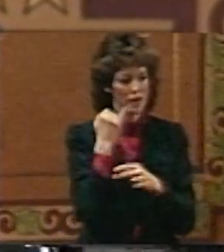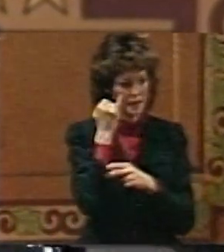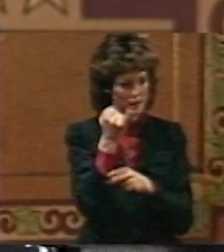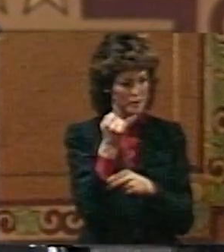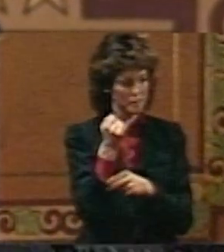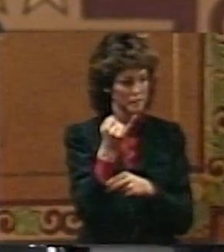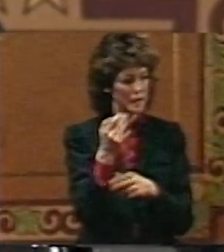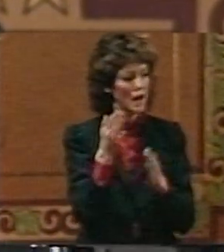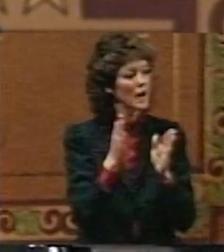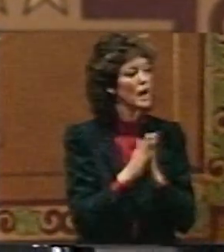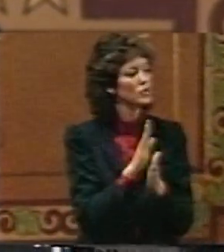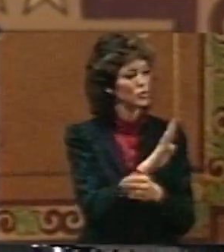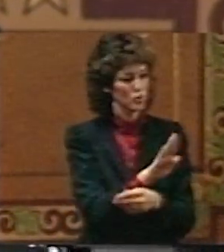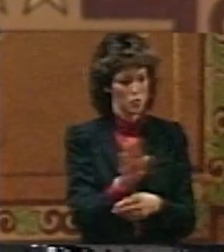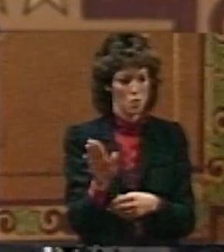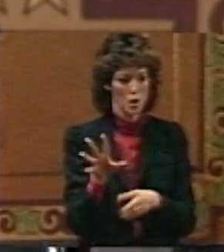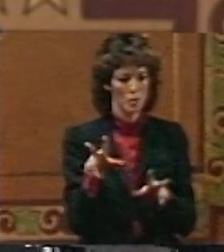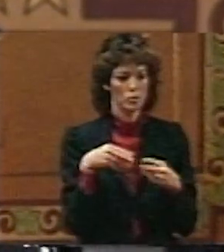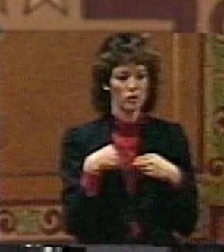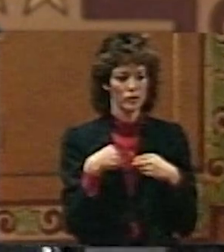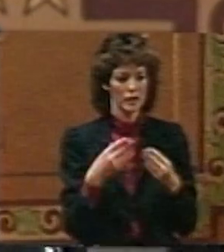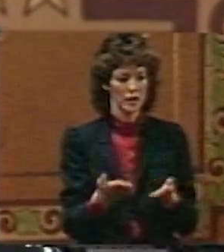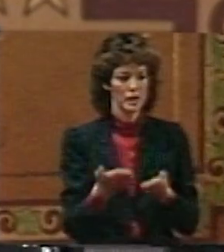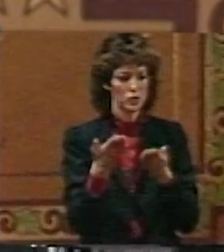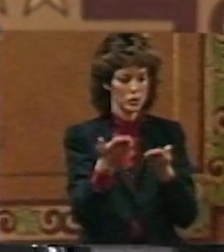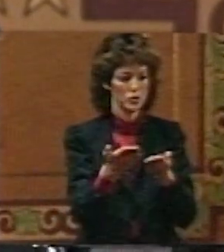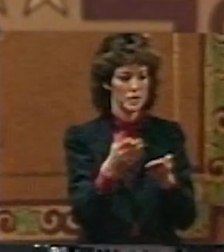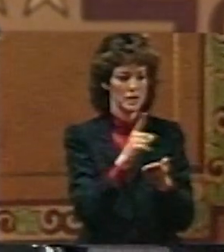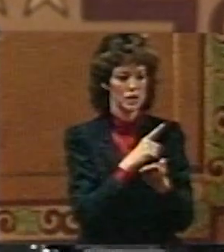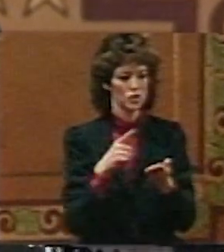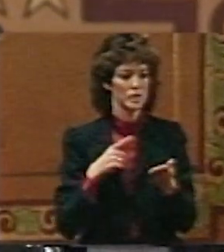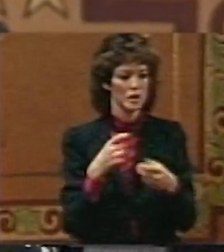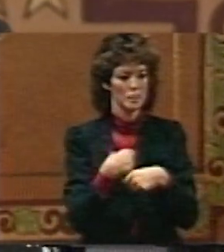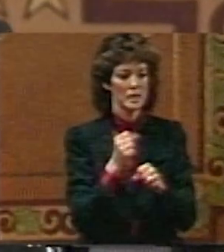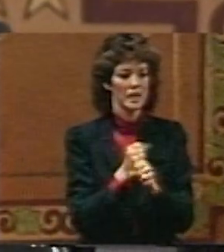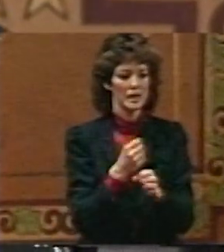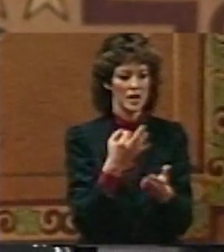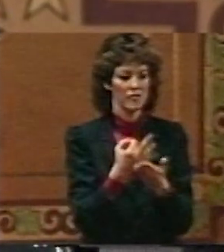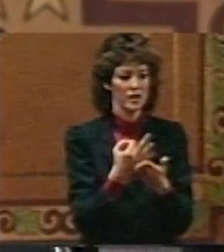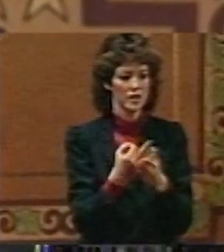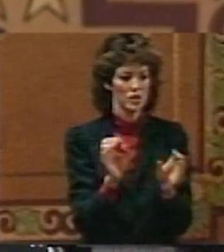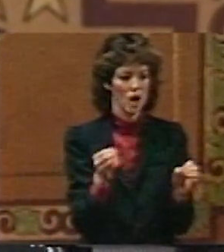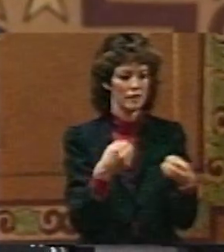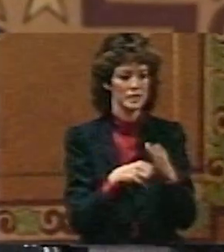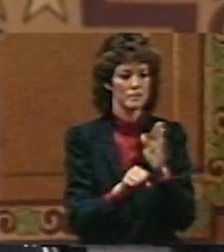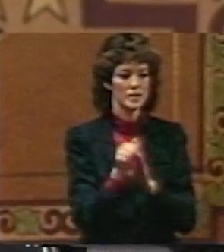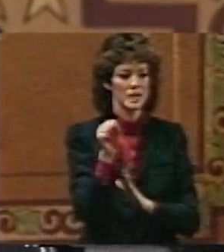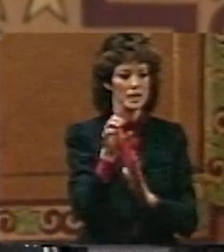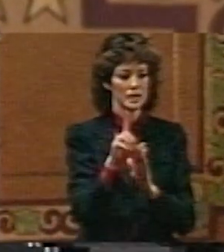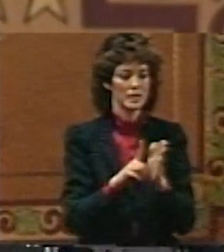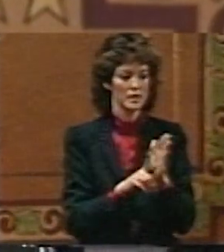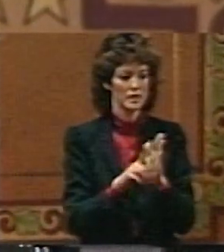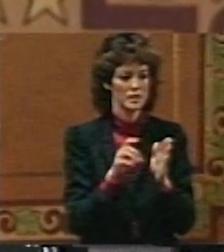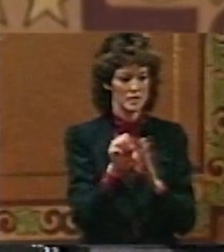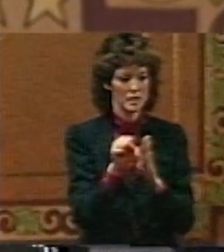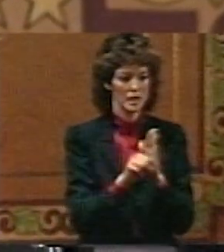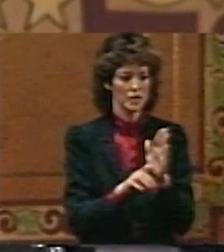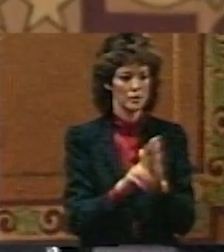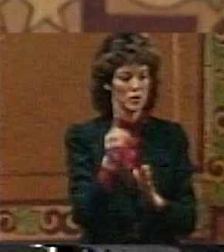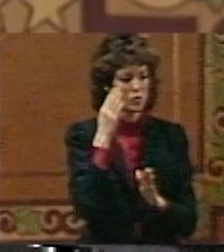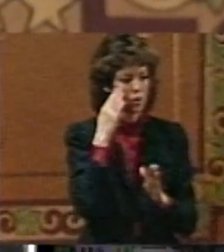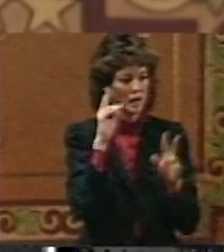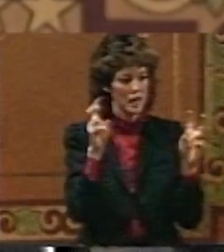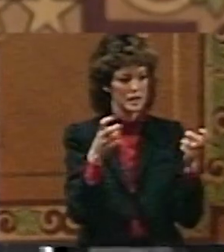approval, and will introduce legislation, to create a fund in the Office of State Development known as the Employers